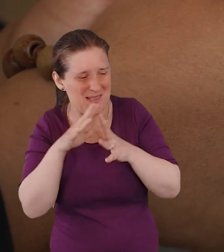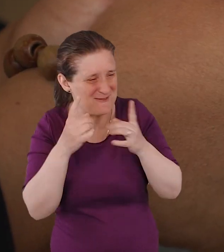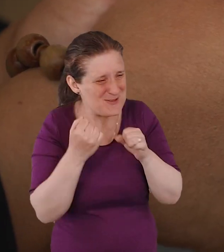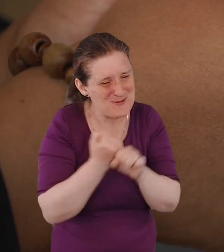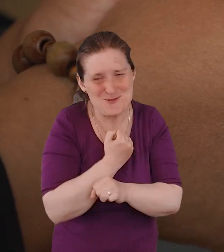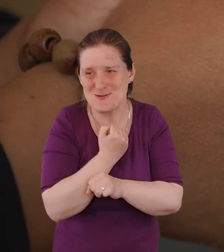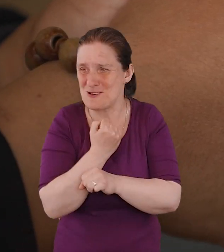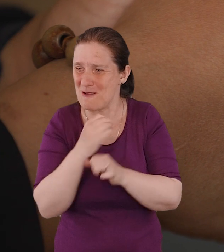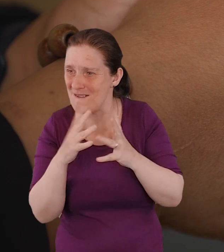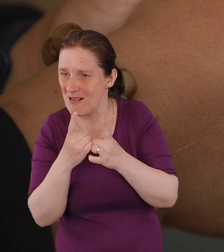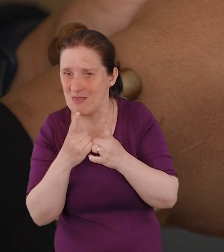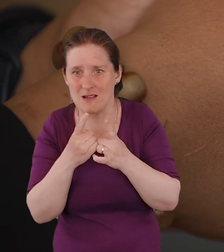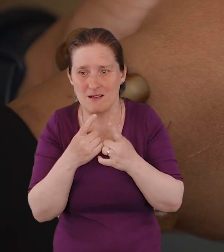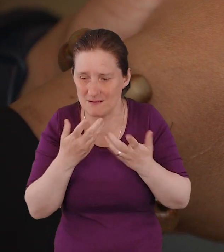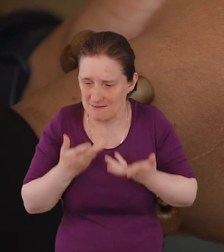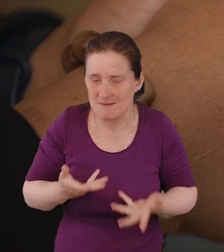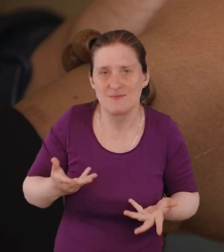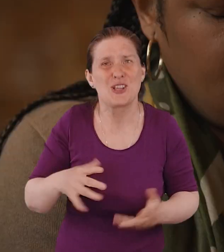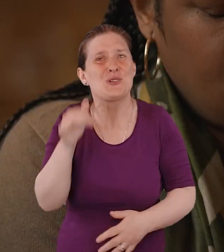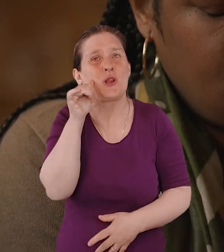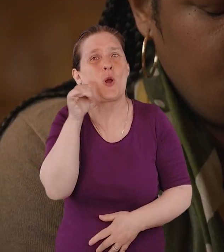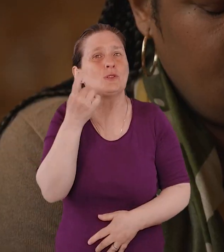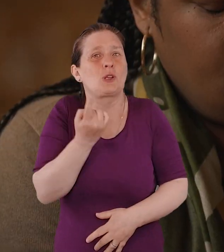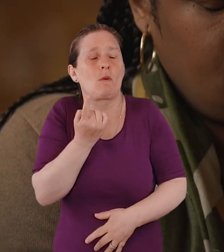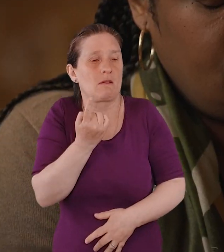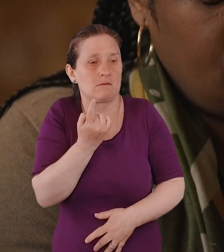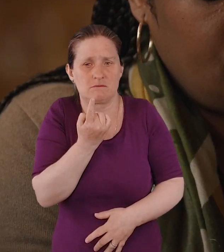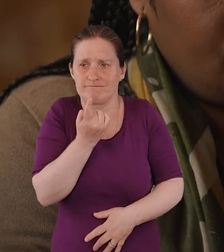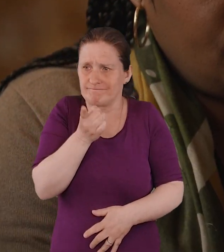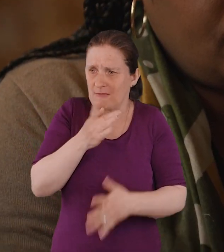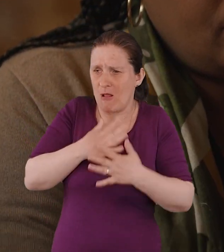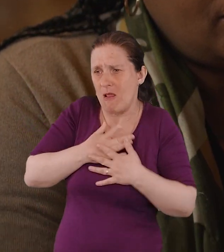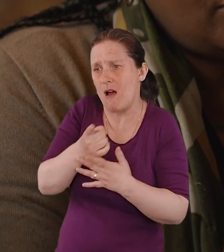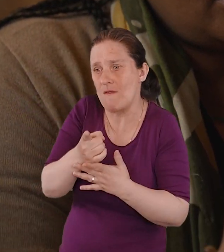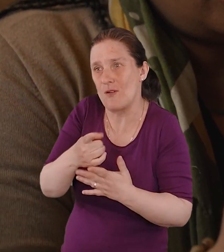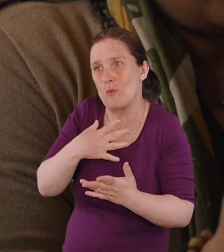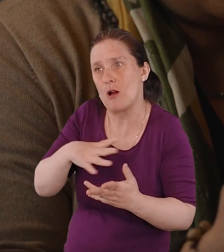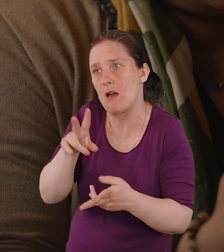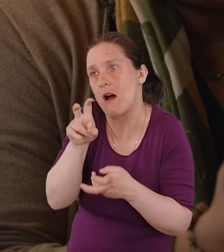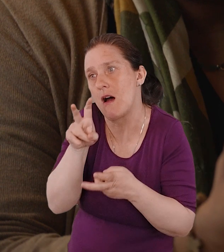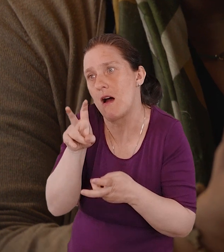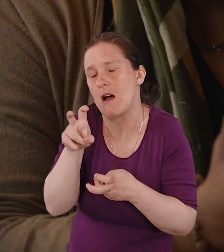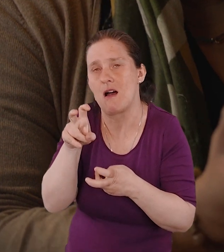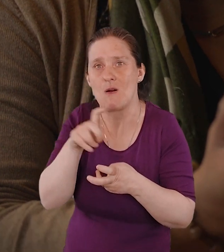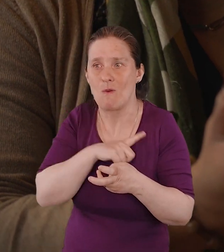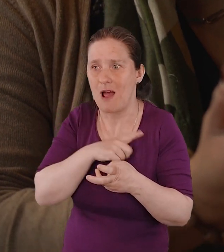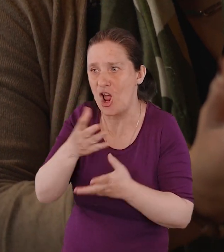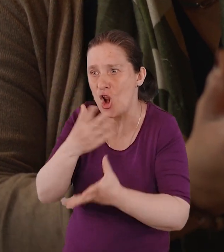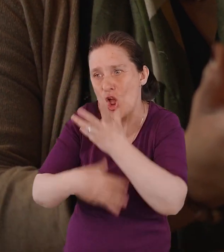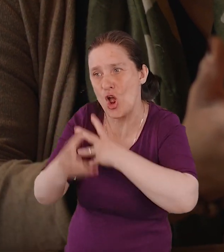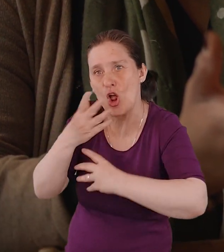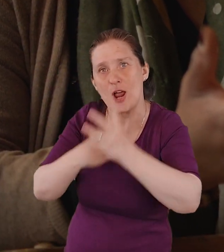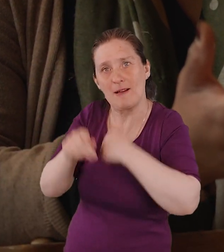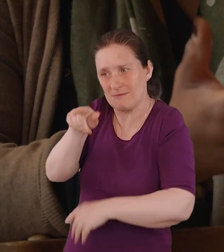everything that we are. You know, when you love someone, you really want to listen to everything they're saying, because you're learning about that